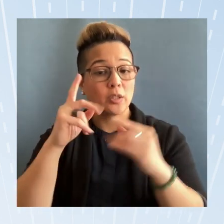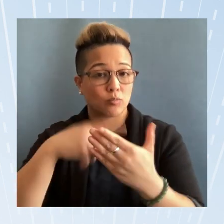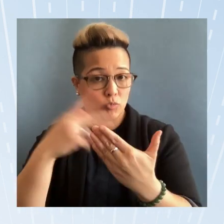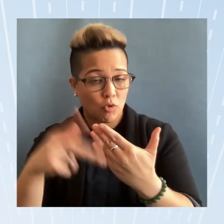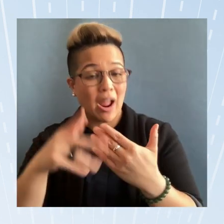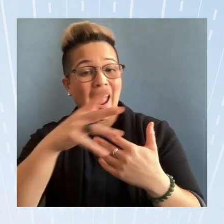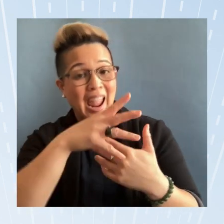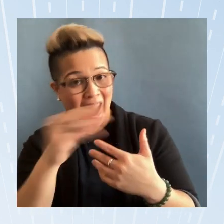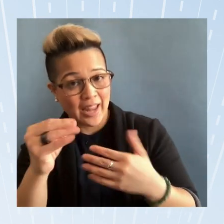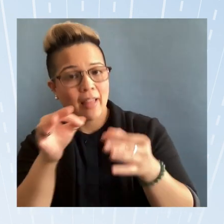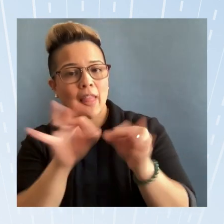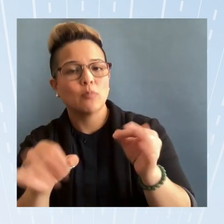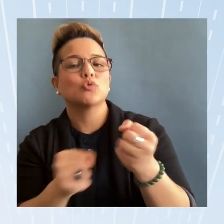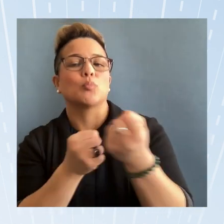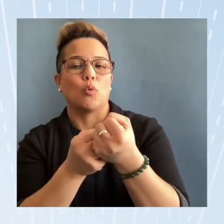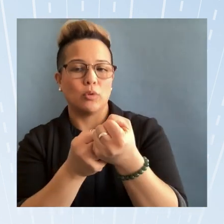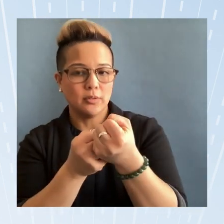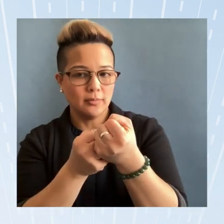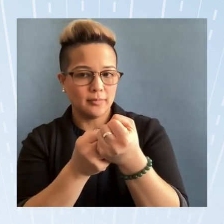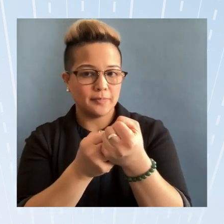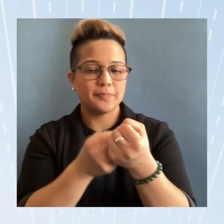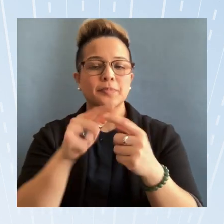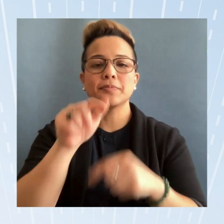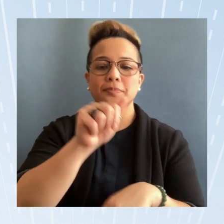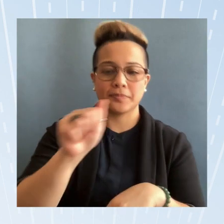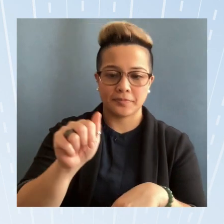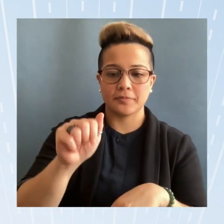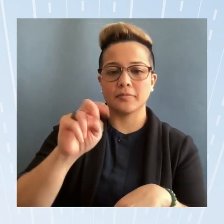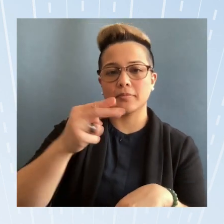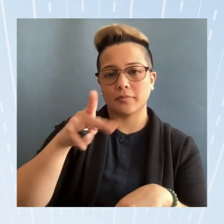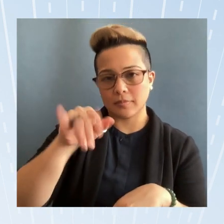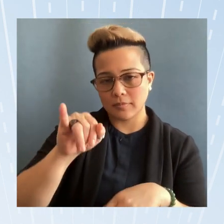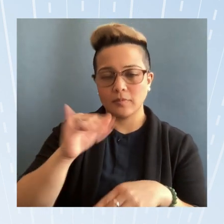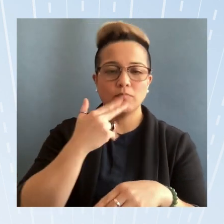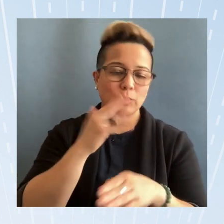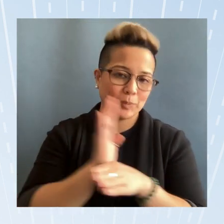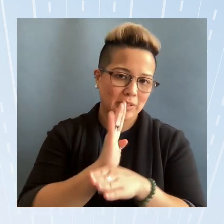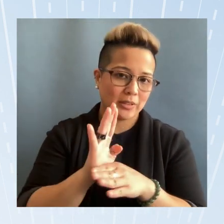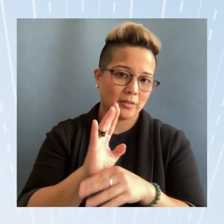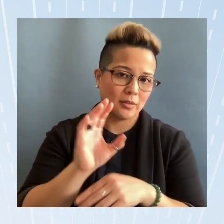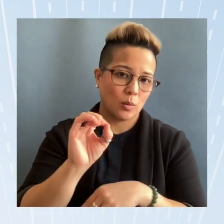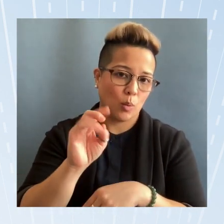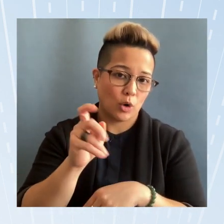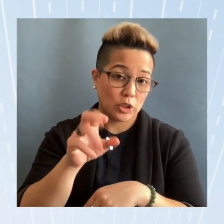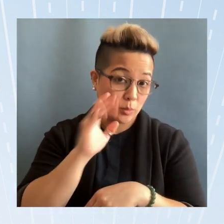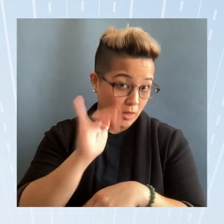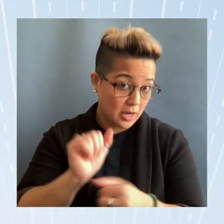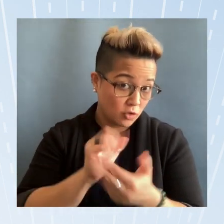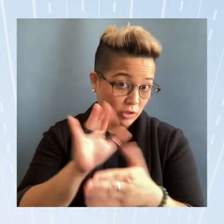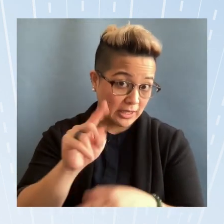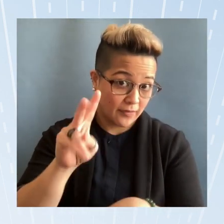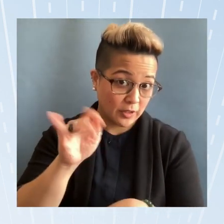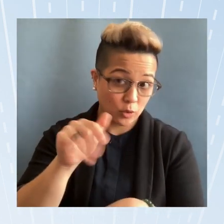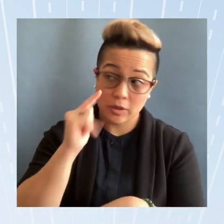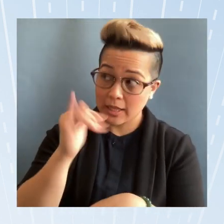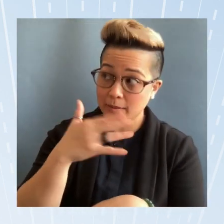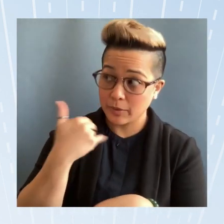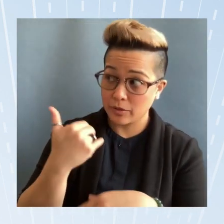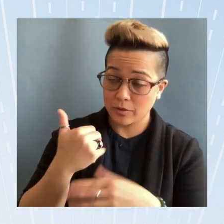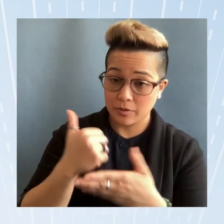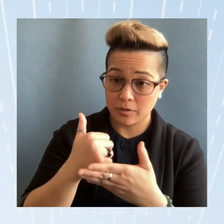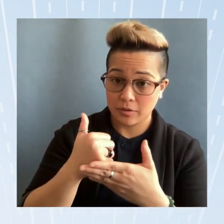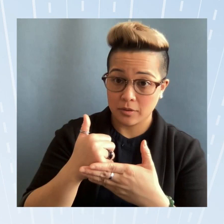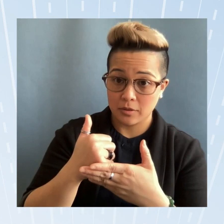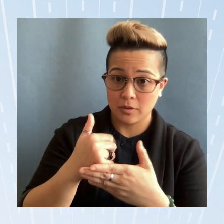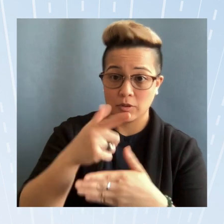and and language support to aa and nhpi small business orders will that address it victoria you think you take a